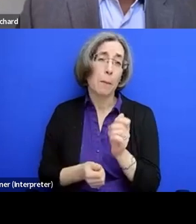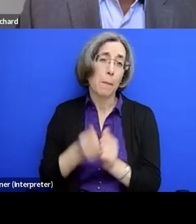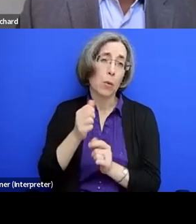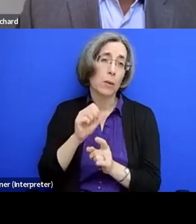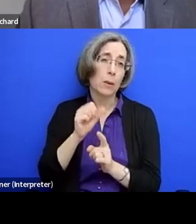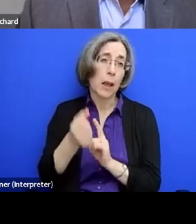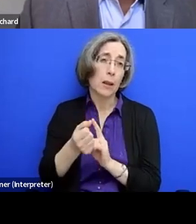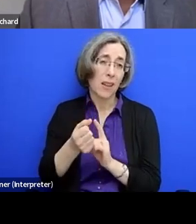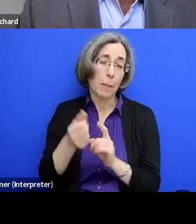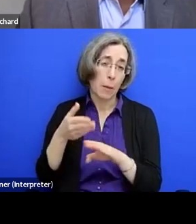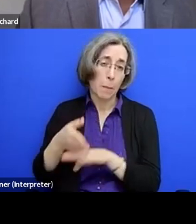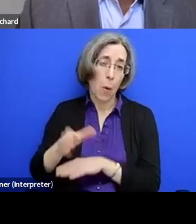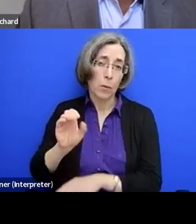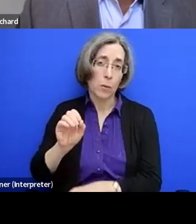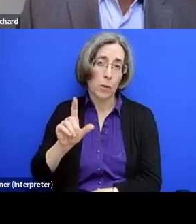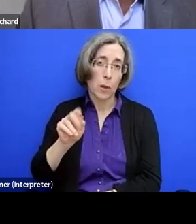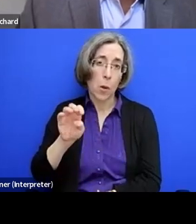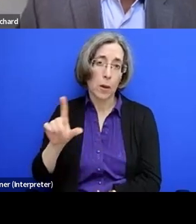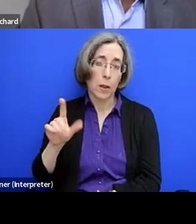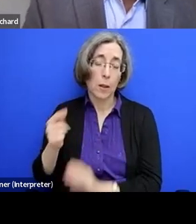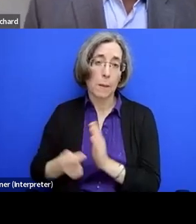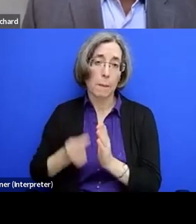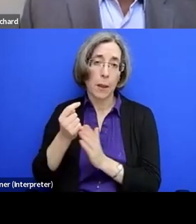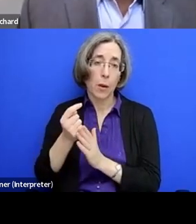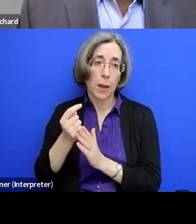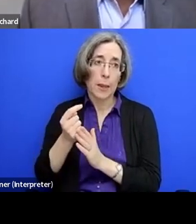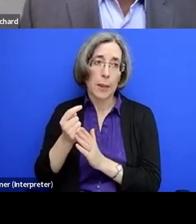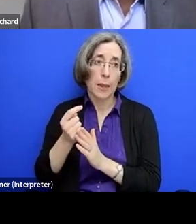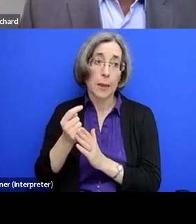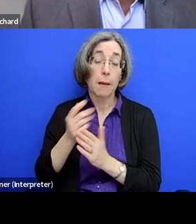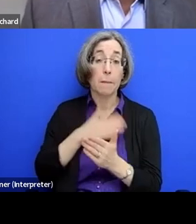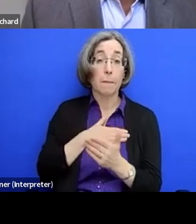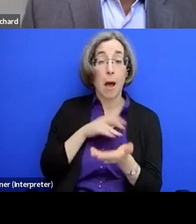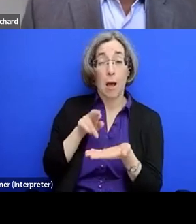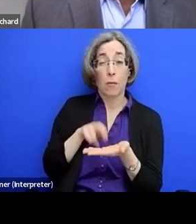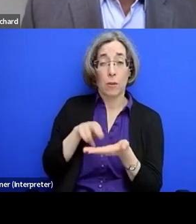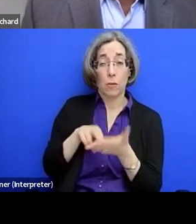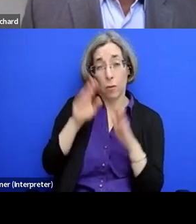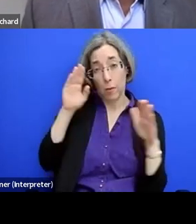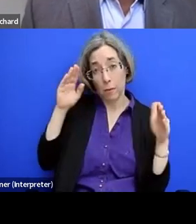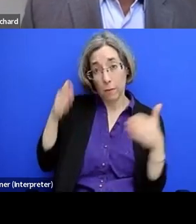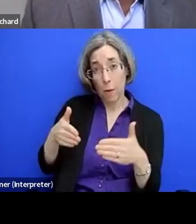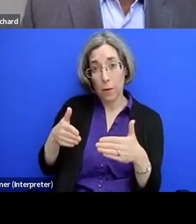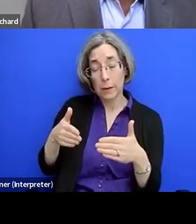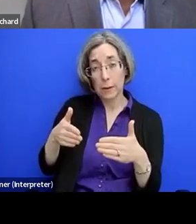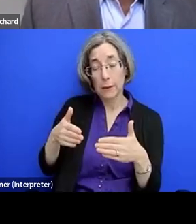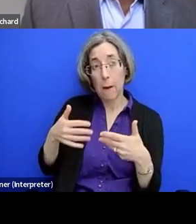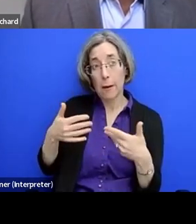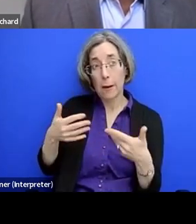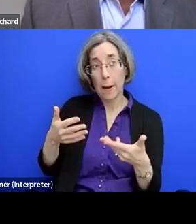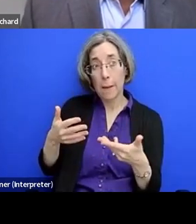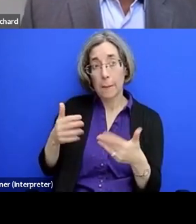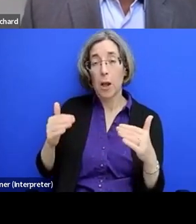period, the things I looked at really, um, focused on, um, lower